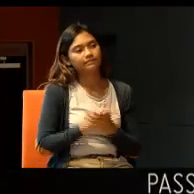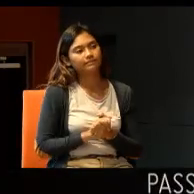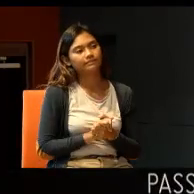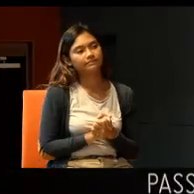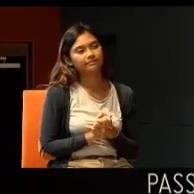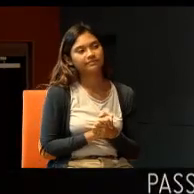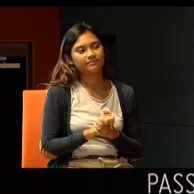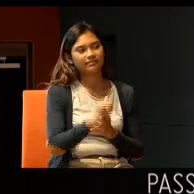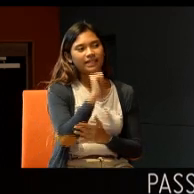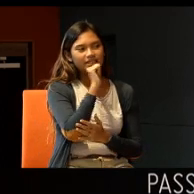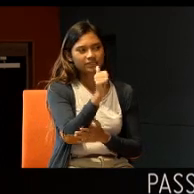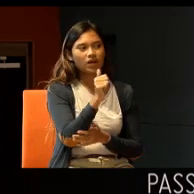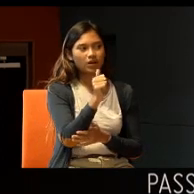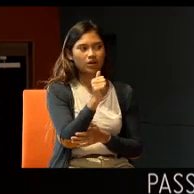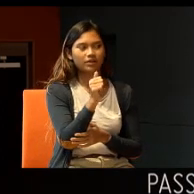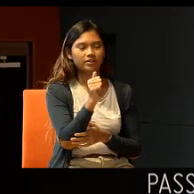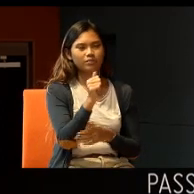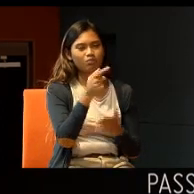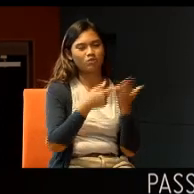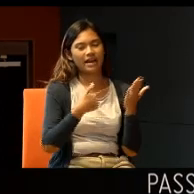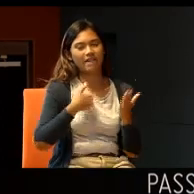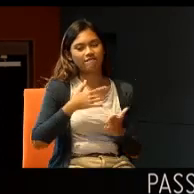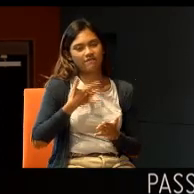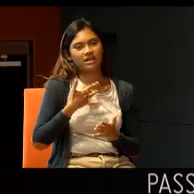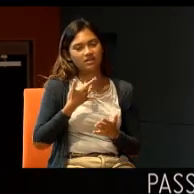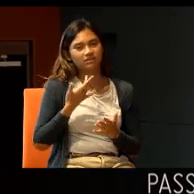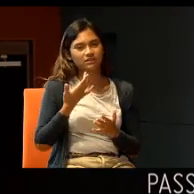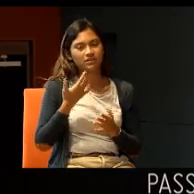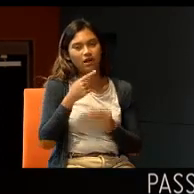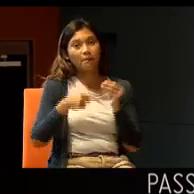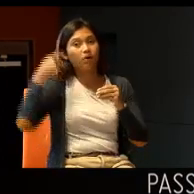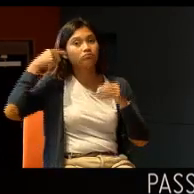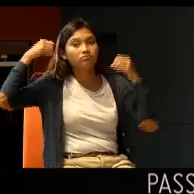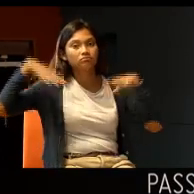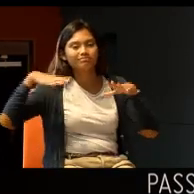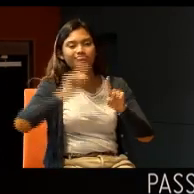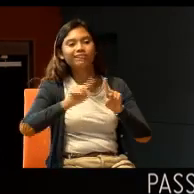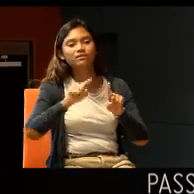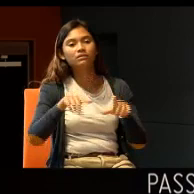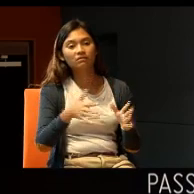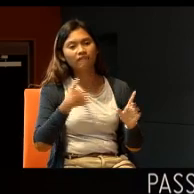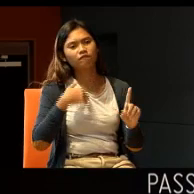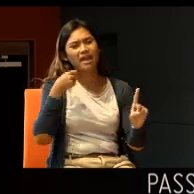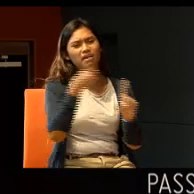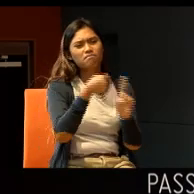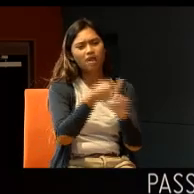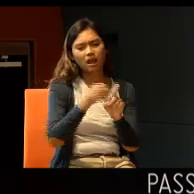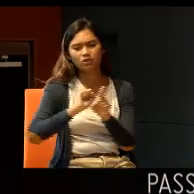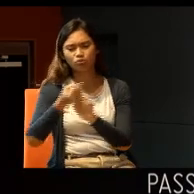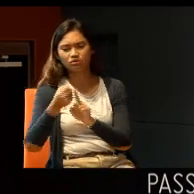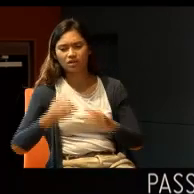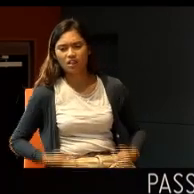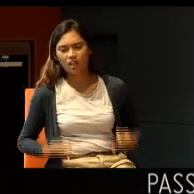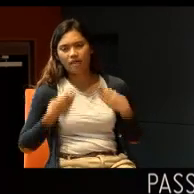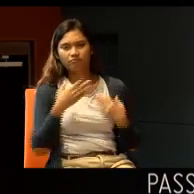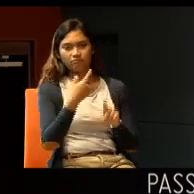it is not really, what I feel about my hearing loss, but how it impacts, on my social life, and my education, that